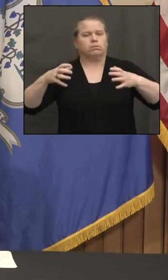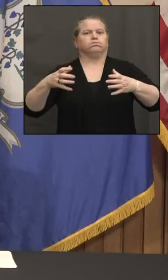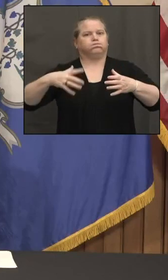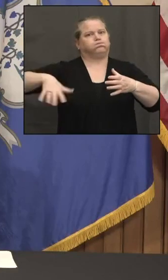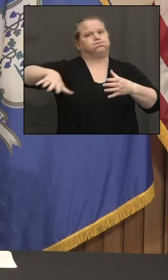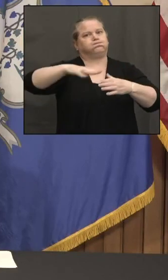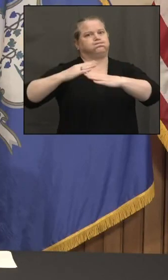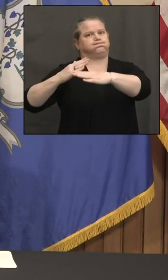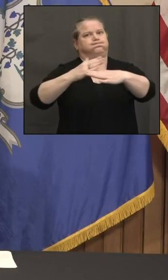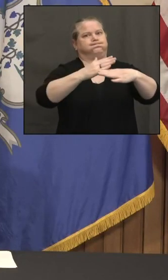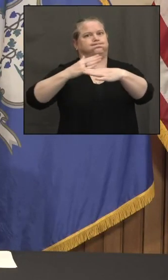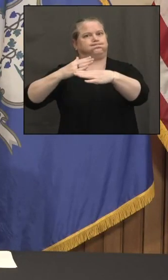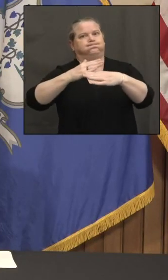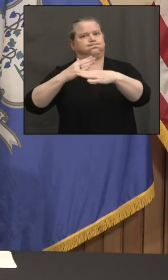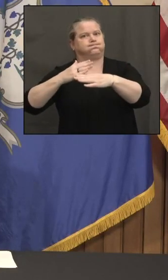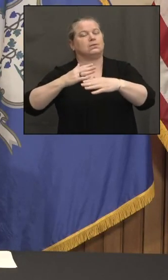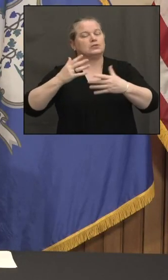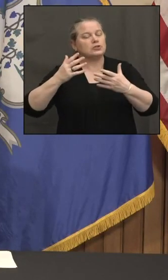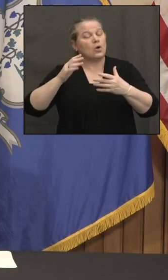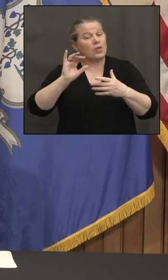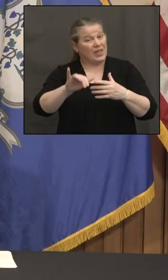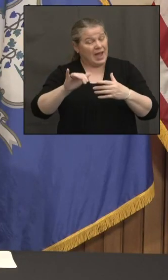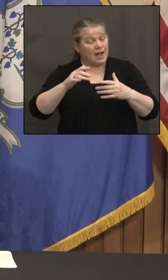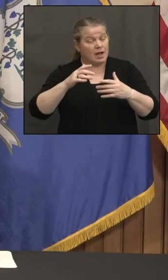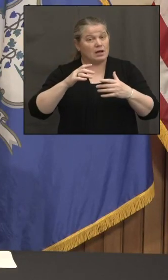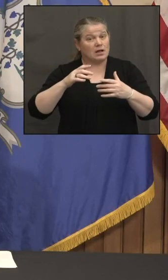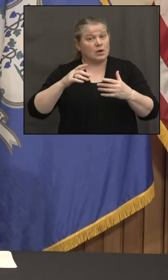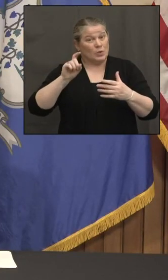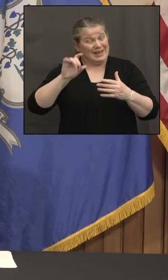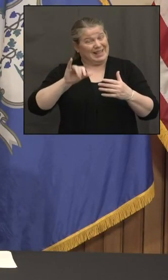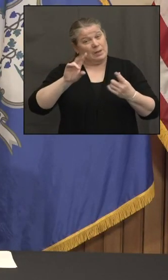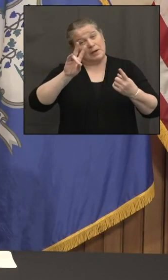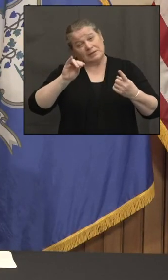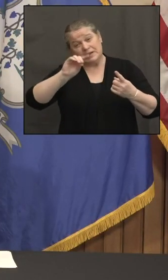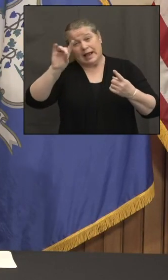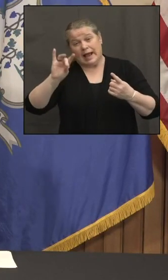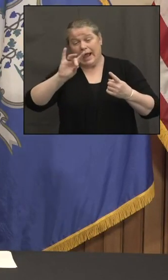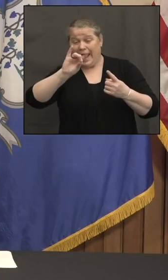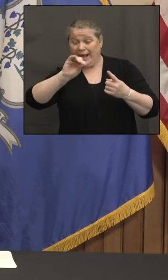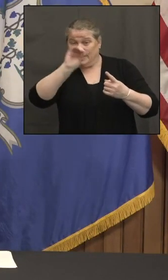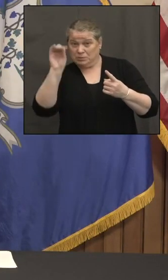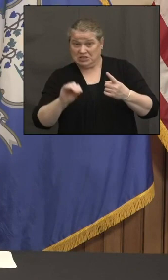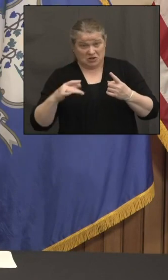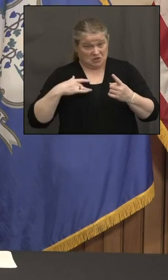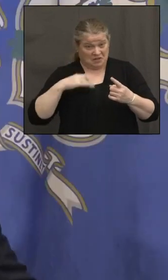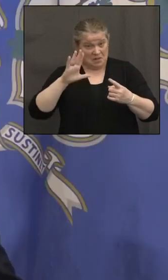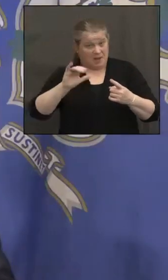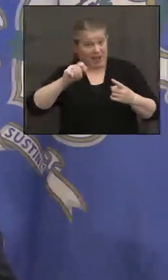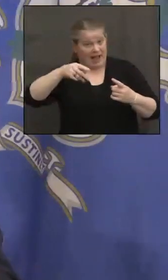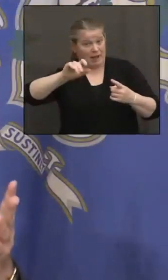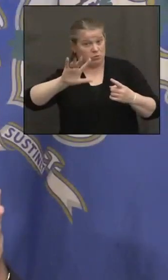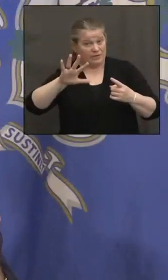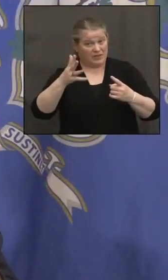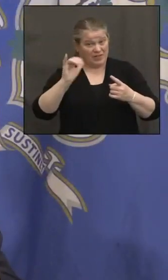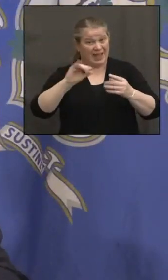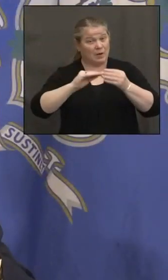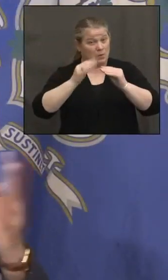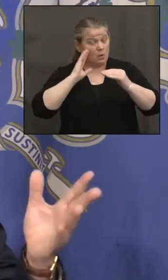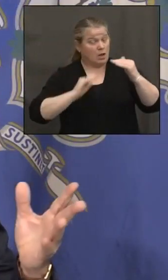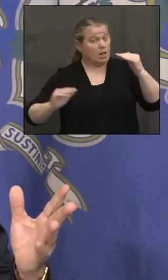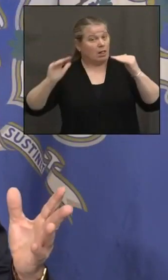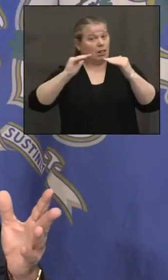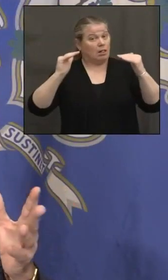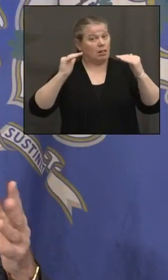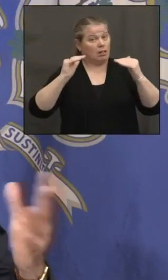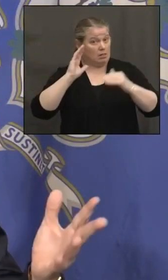Do you think we will achieve that percentage here in Connecticut specifically? I think by April 5, well, first of all, April 5,